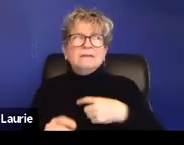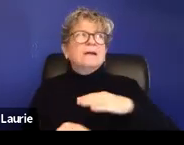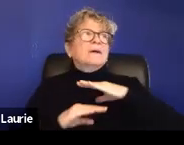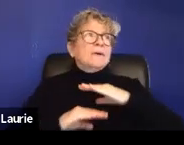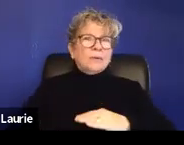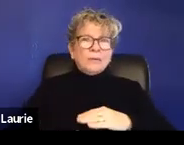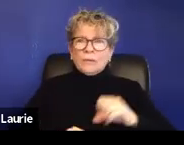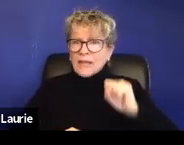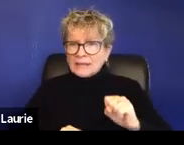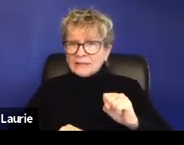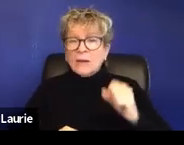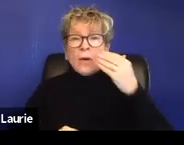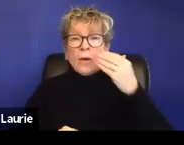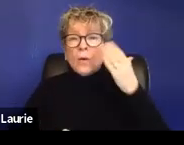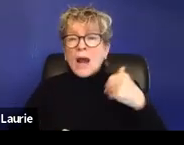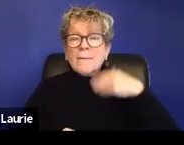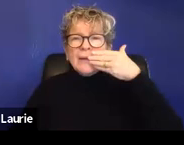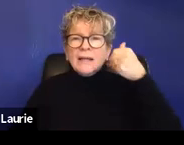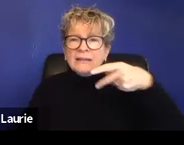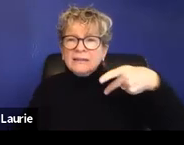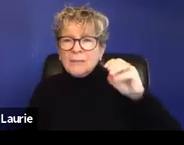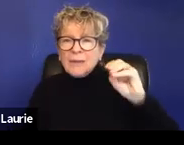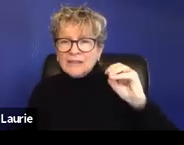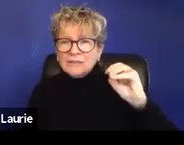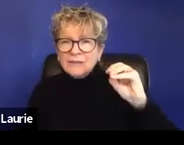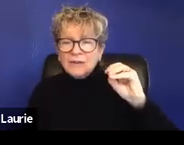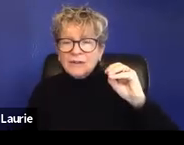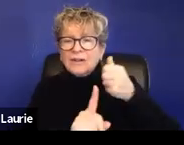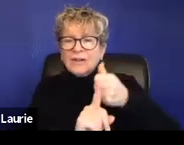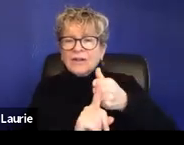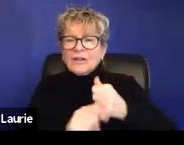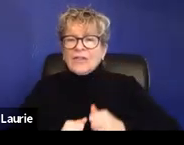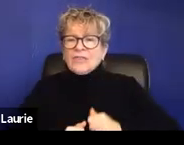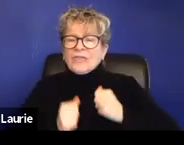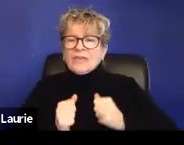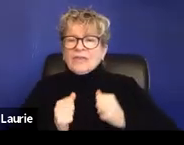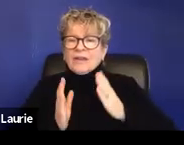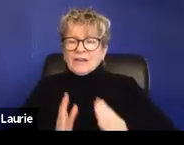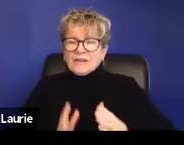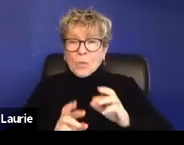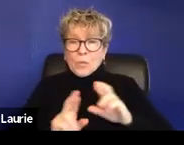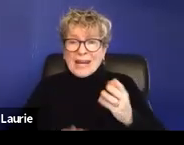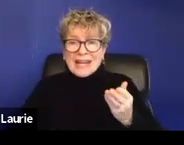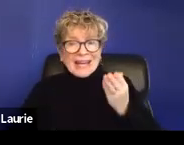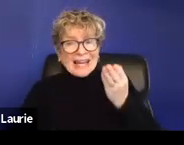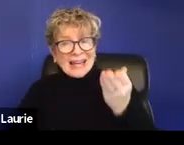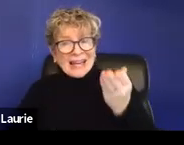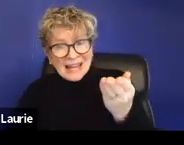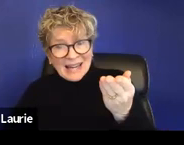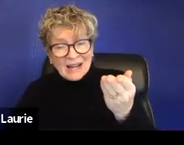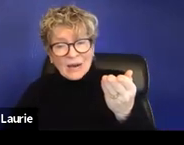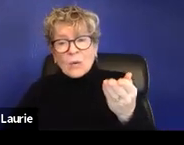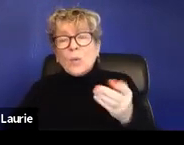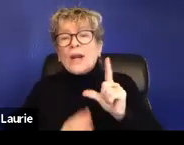that protection order declaration, the survivor was going to submit would have become very